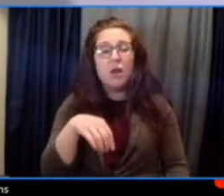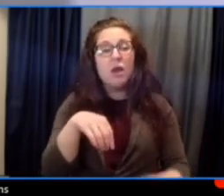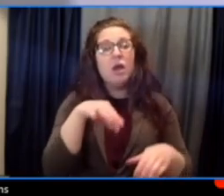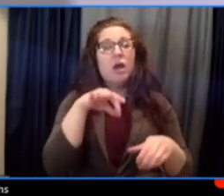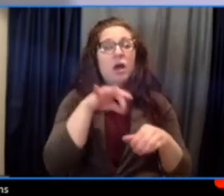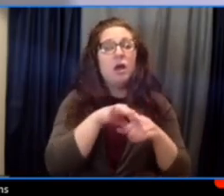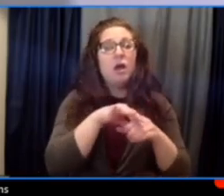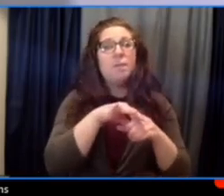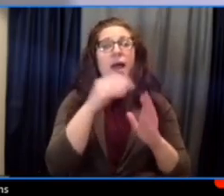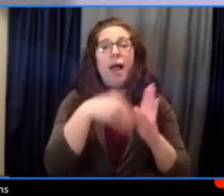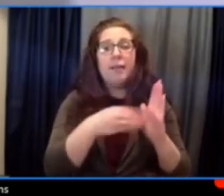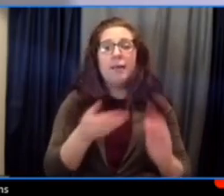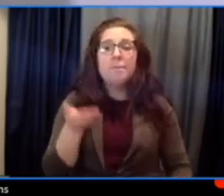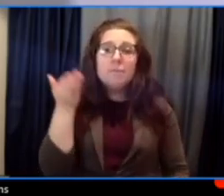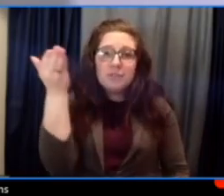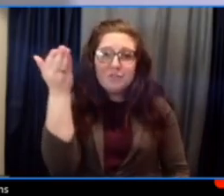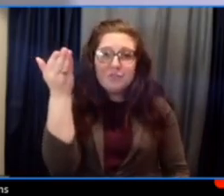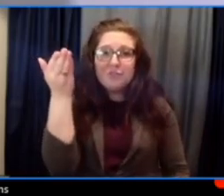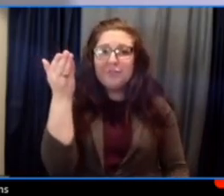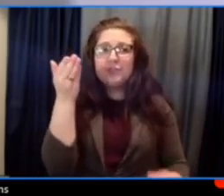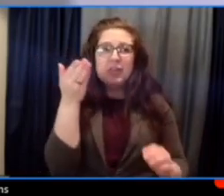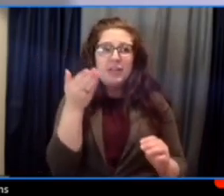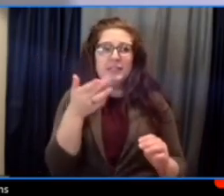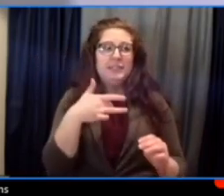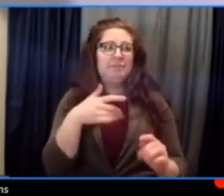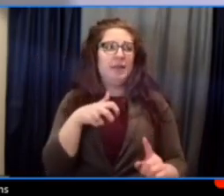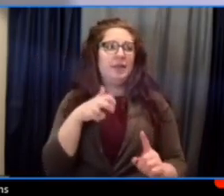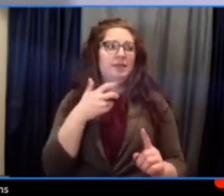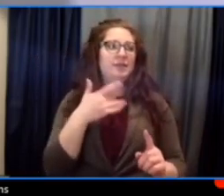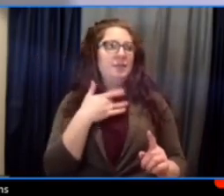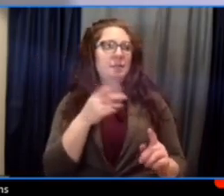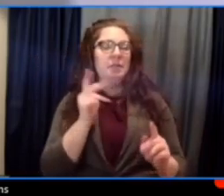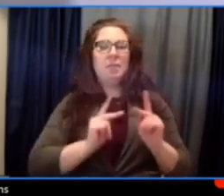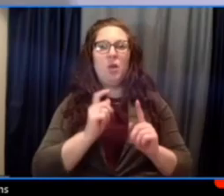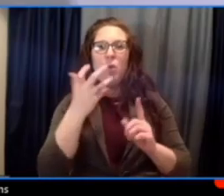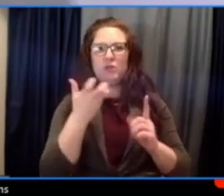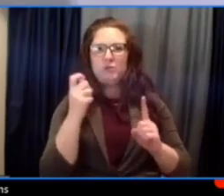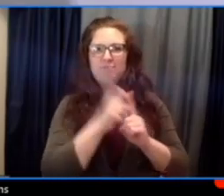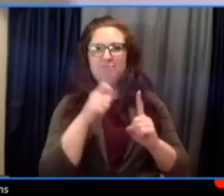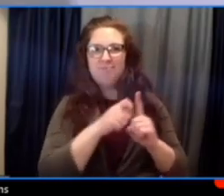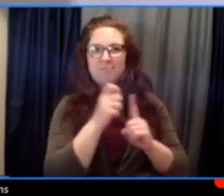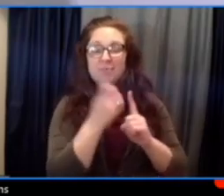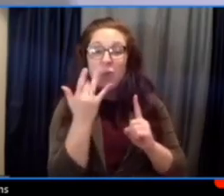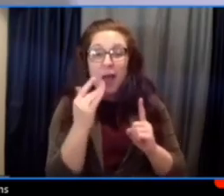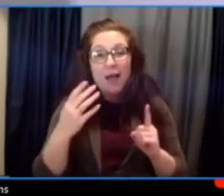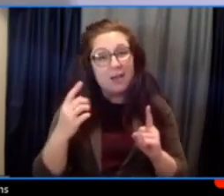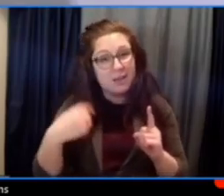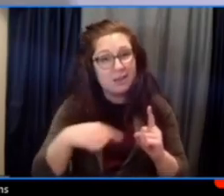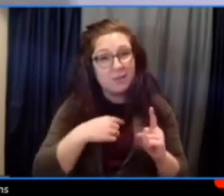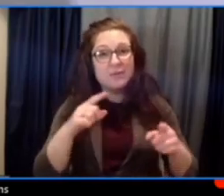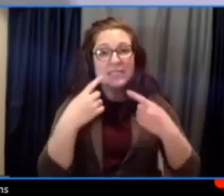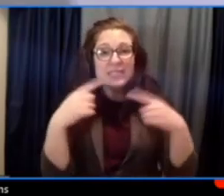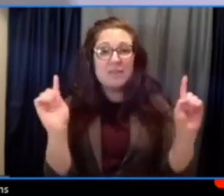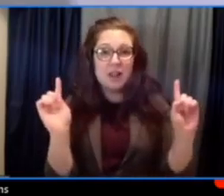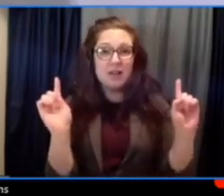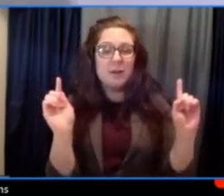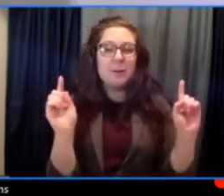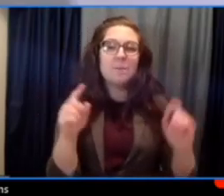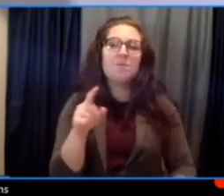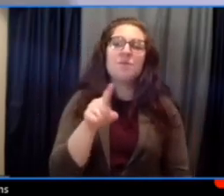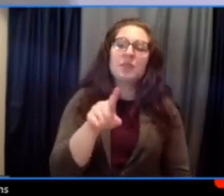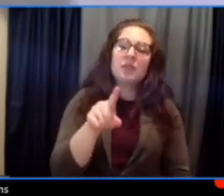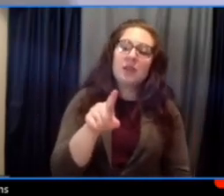as we have become more successful. I mean, already, this year, we've tracked 119